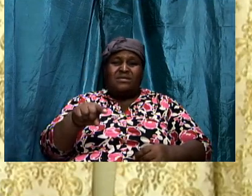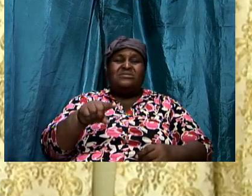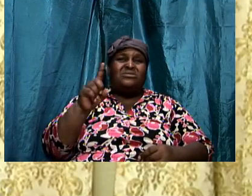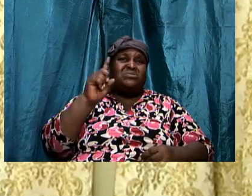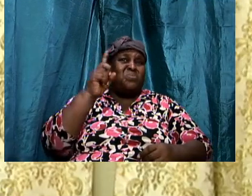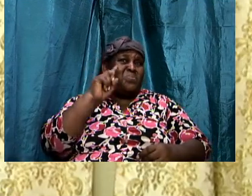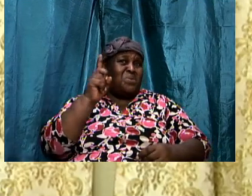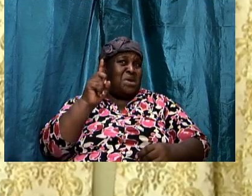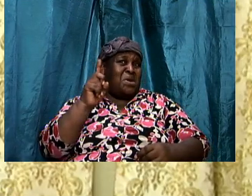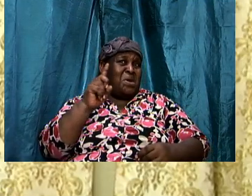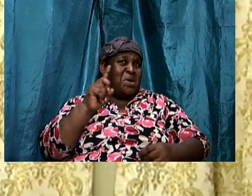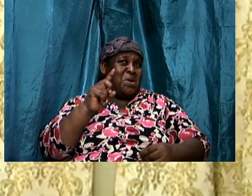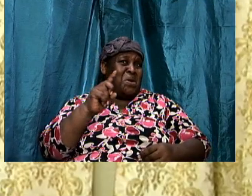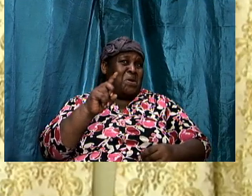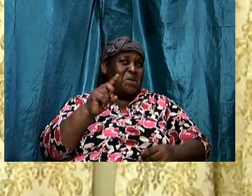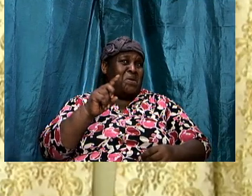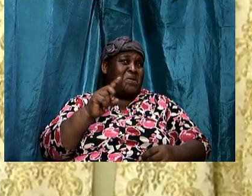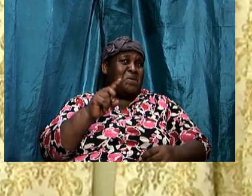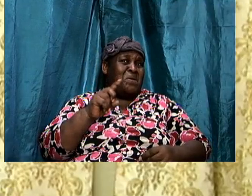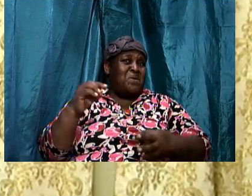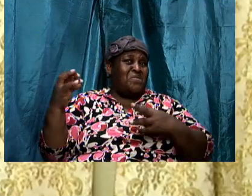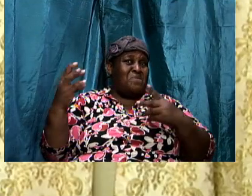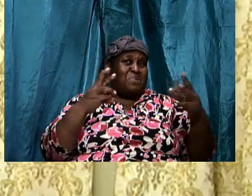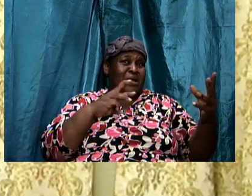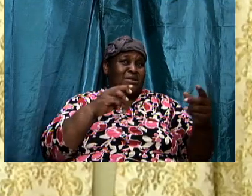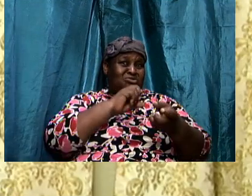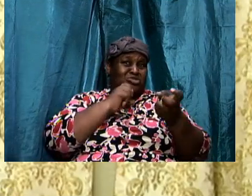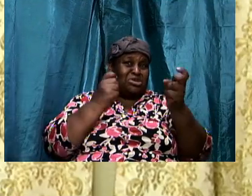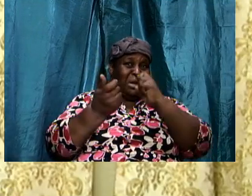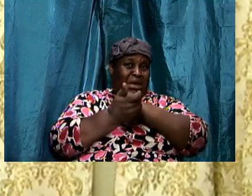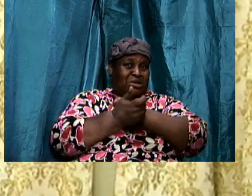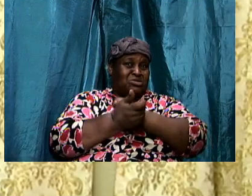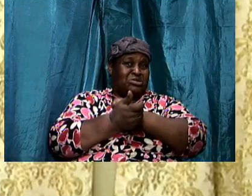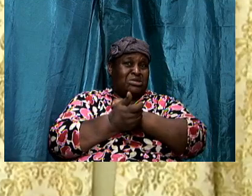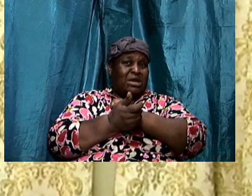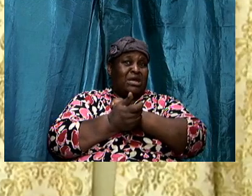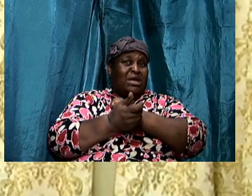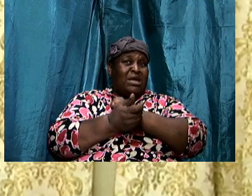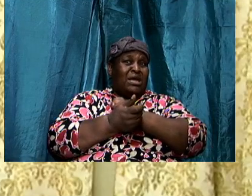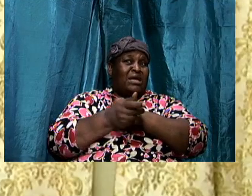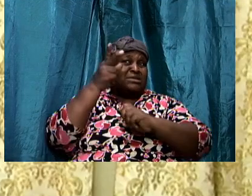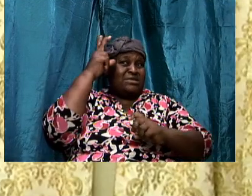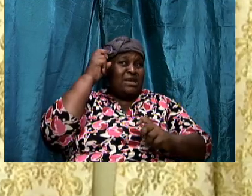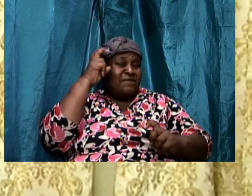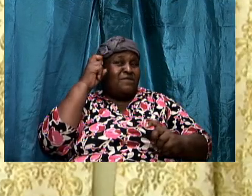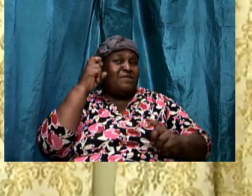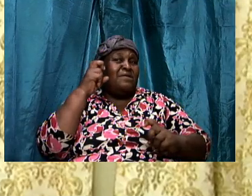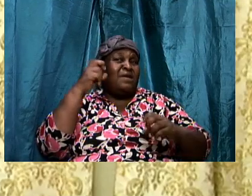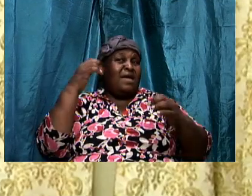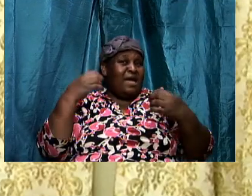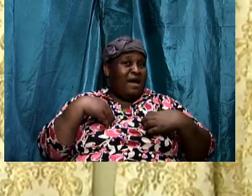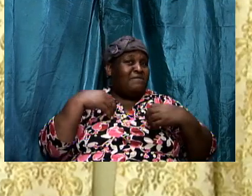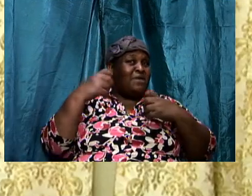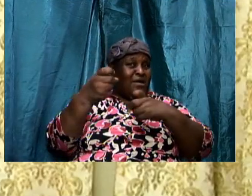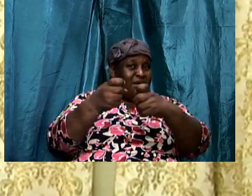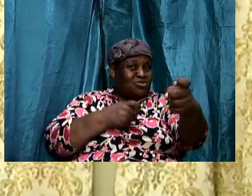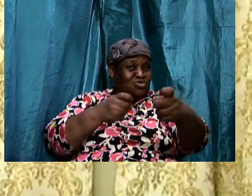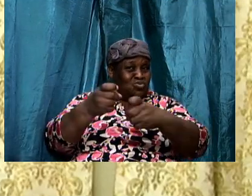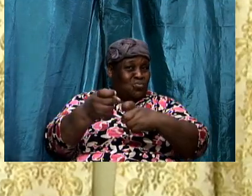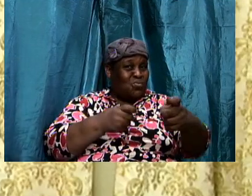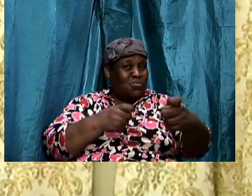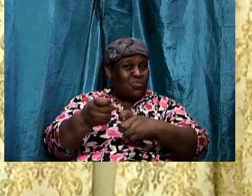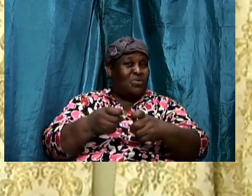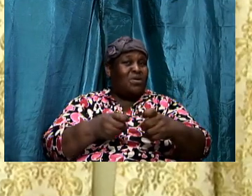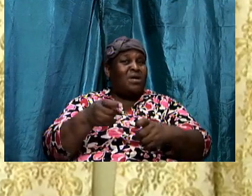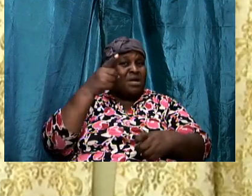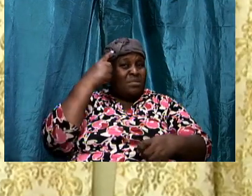and the enemy starts to get the upper hand because he is now filling our minds with bitterness and